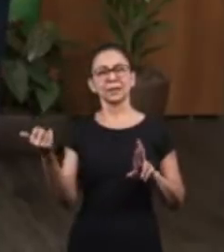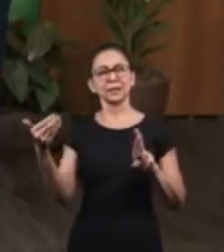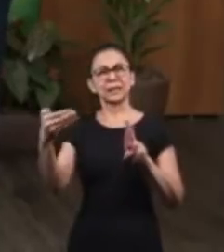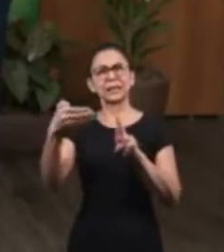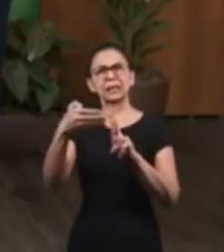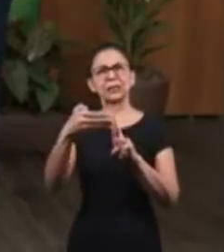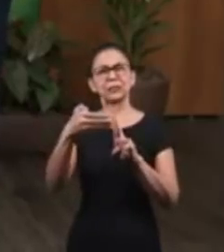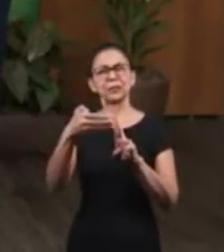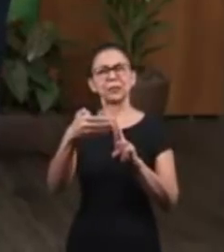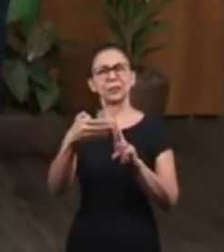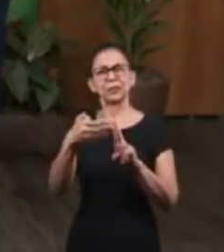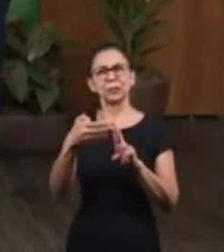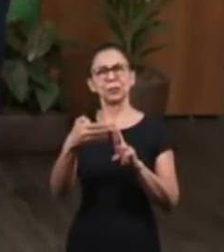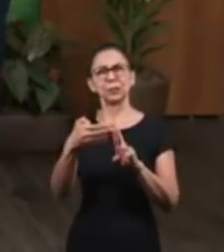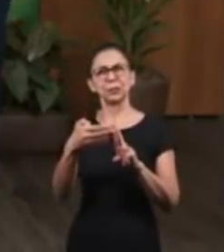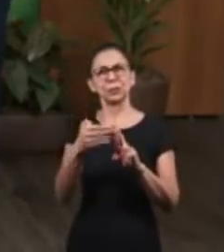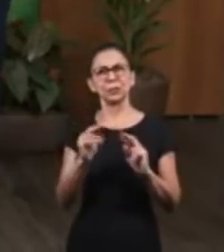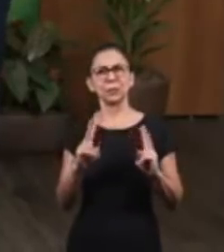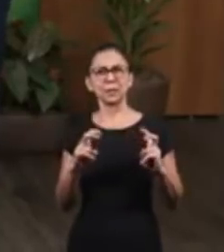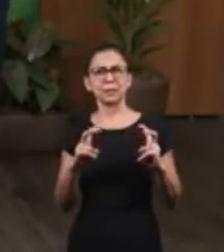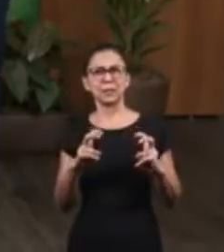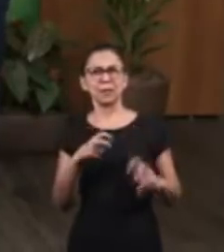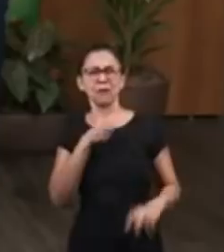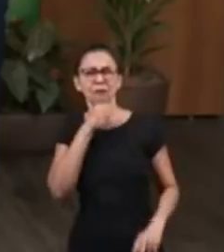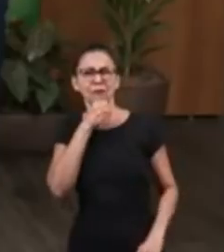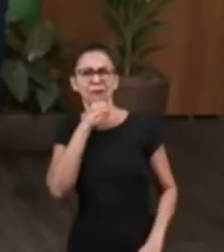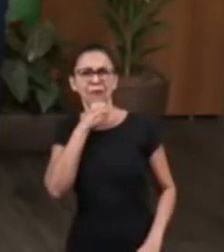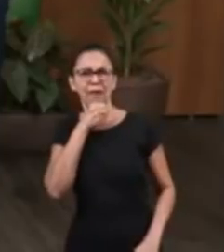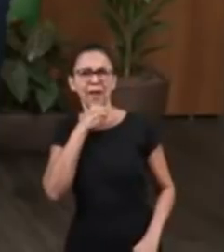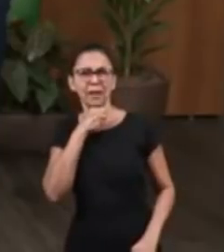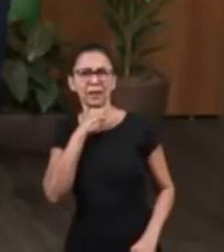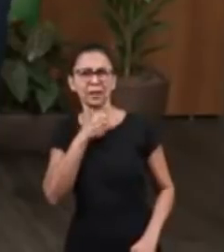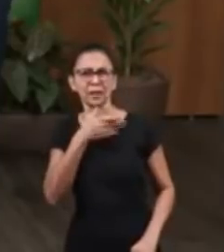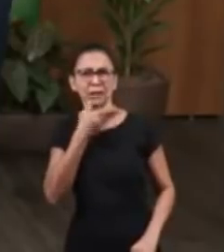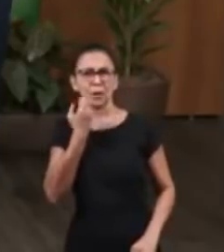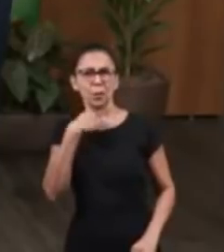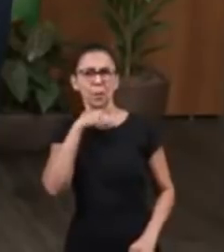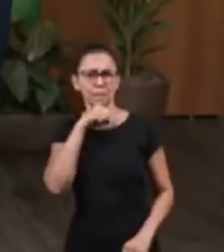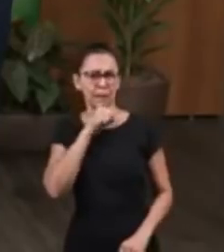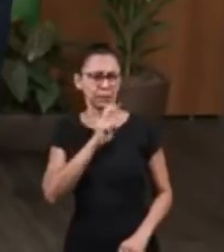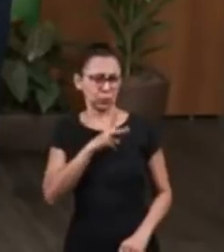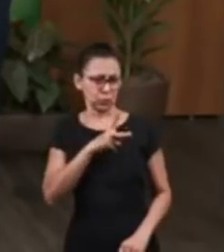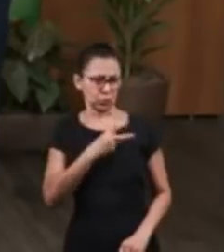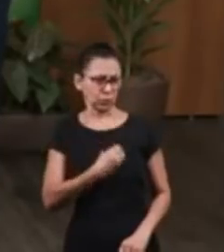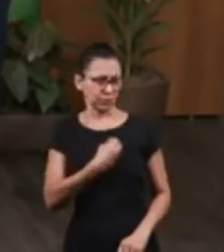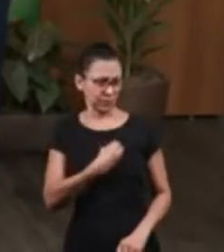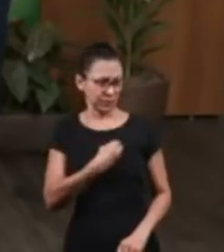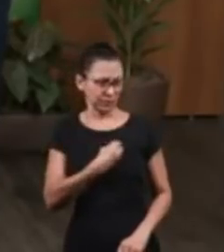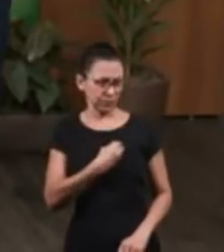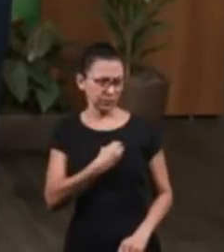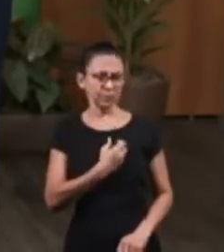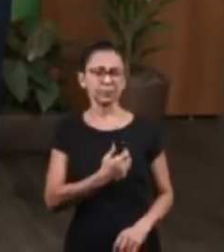an old man. What a prophetic question, right? Is your father still alive?